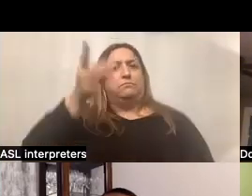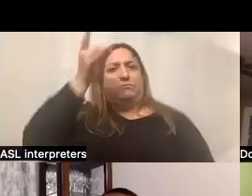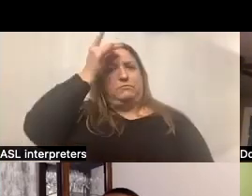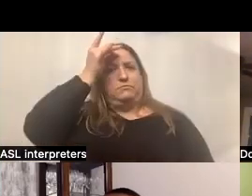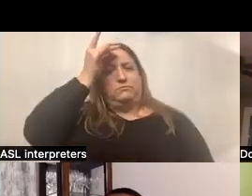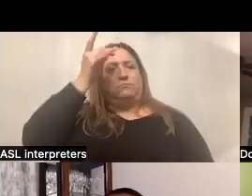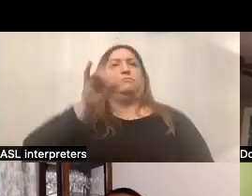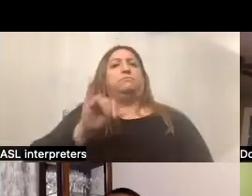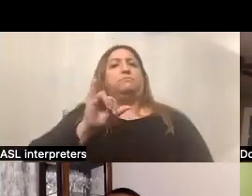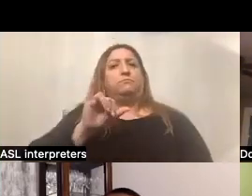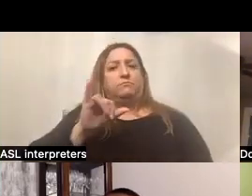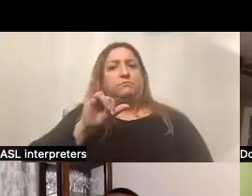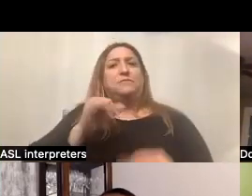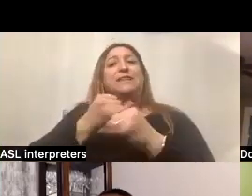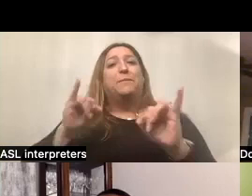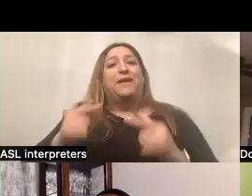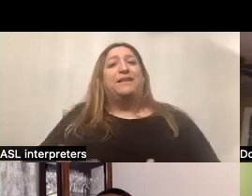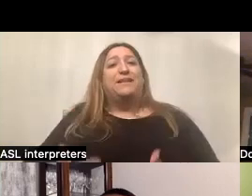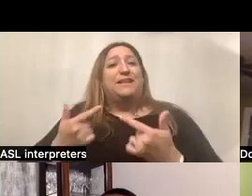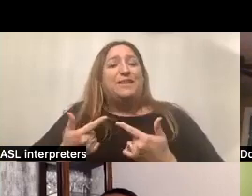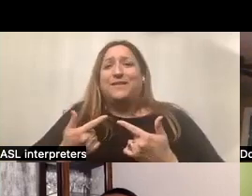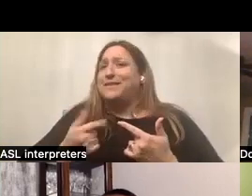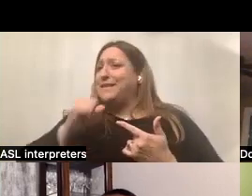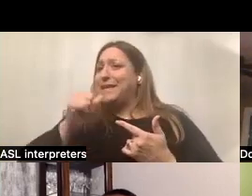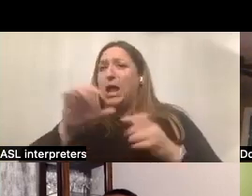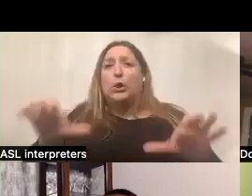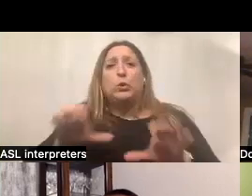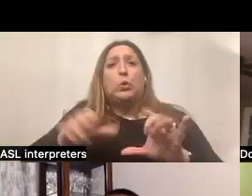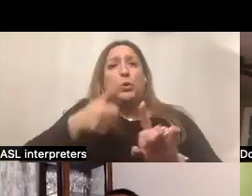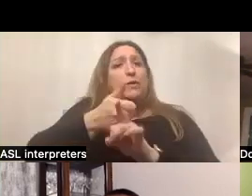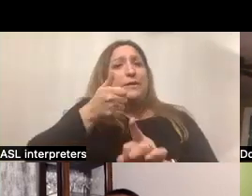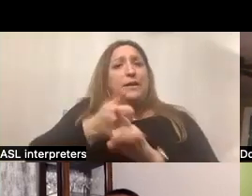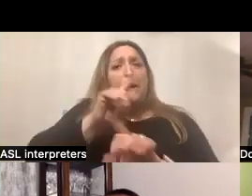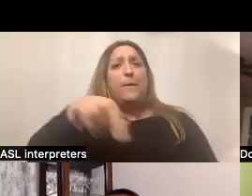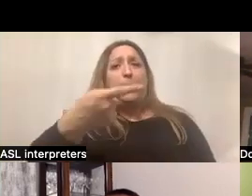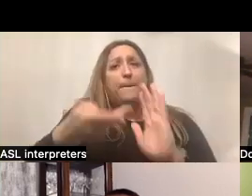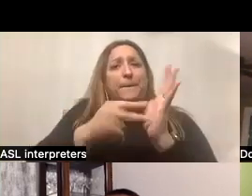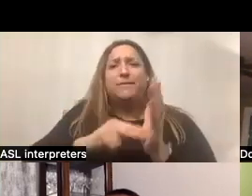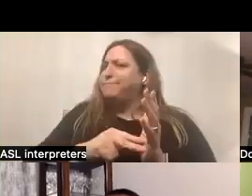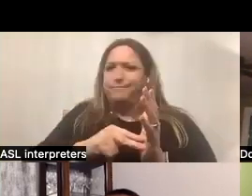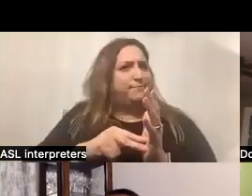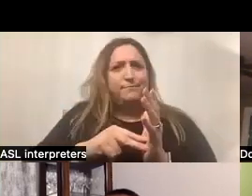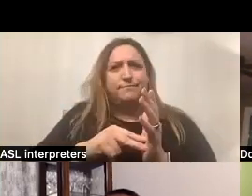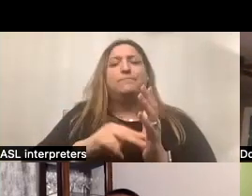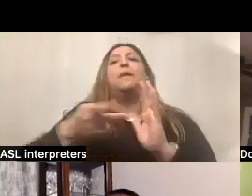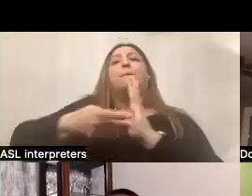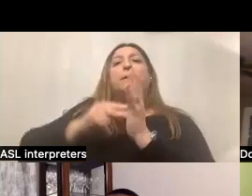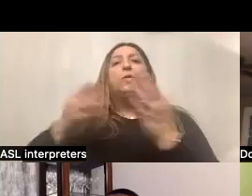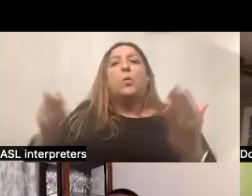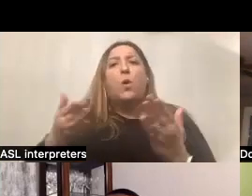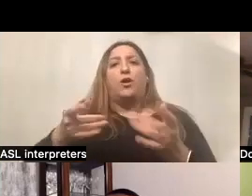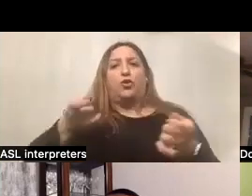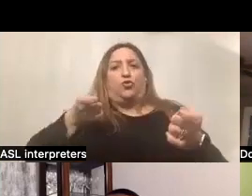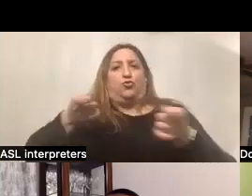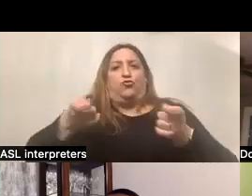is that independent living is not doing things by yourself. It's about being in control